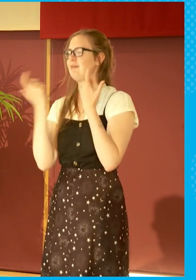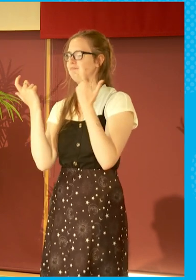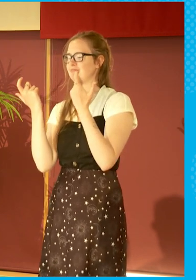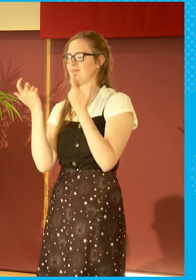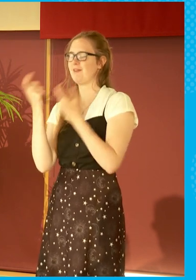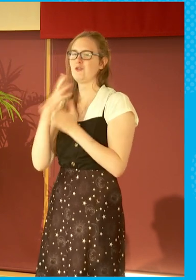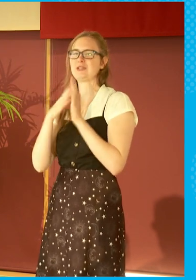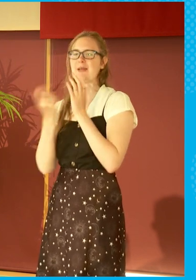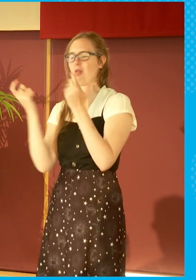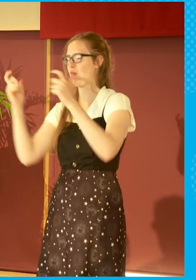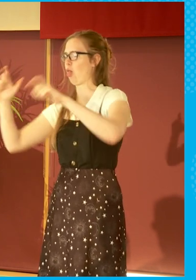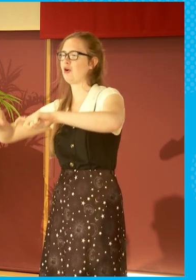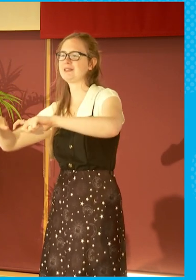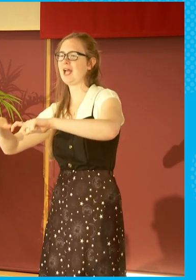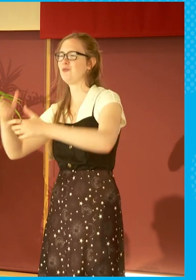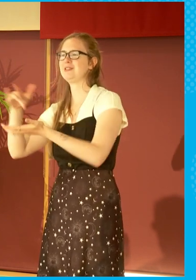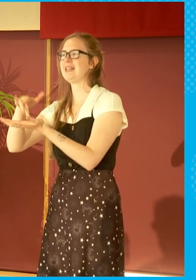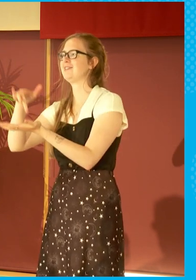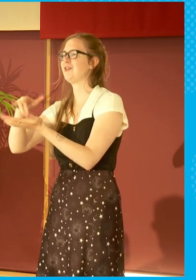centre.